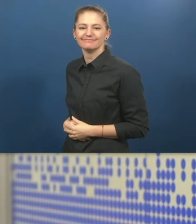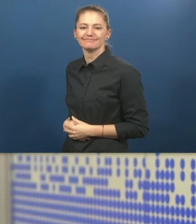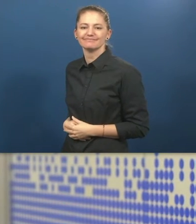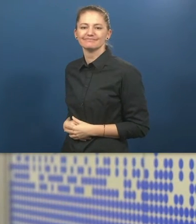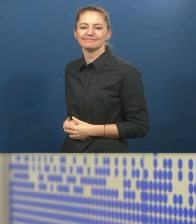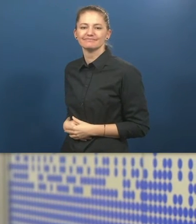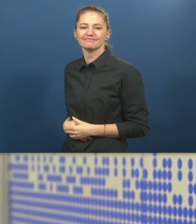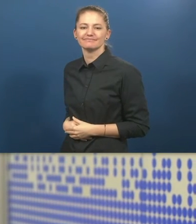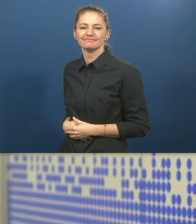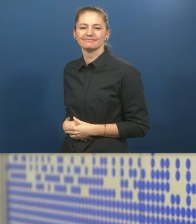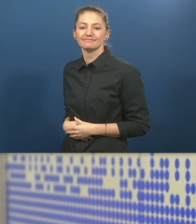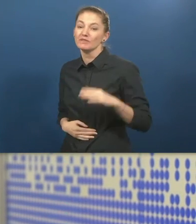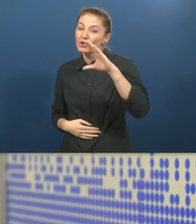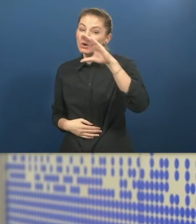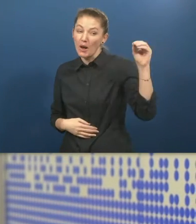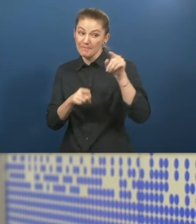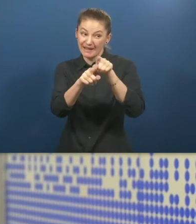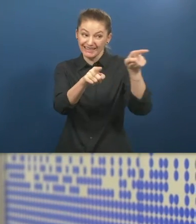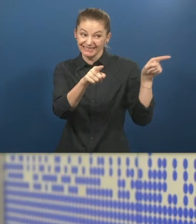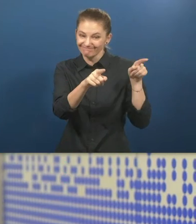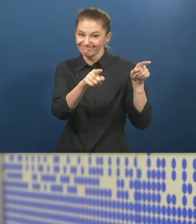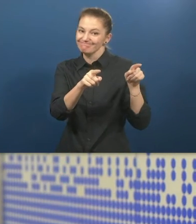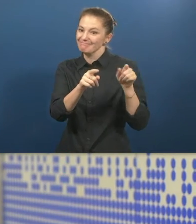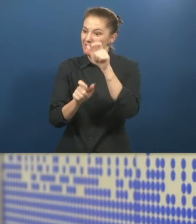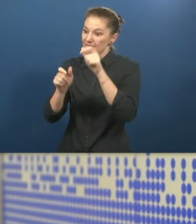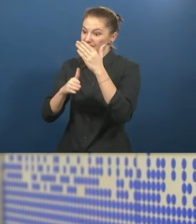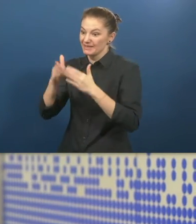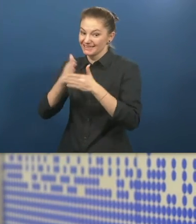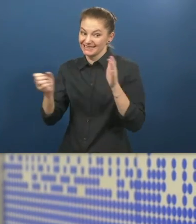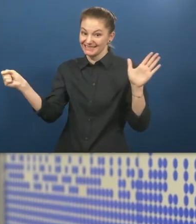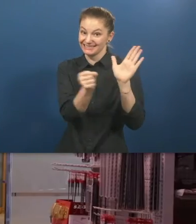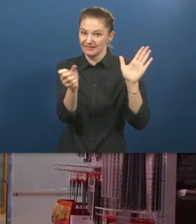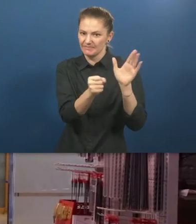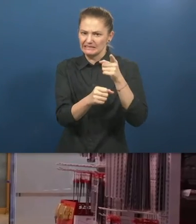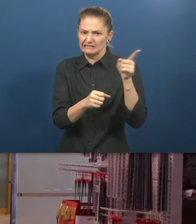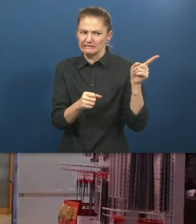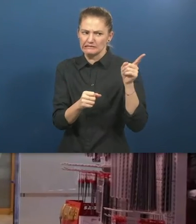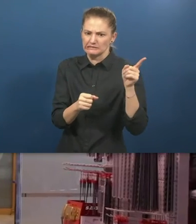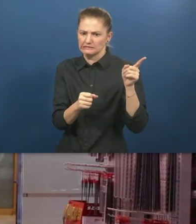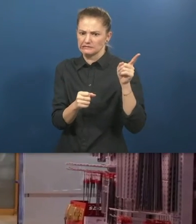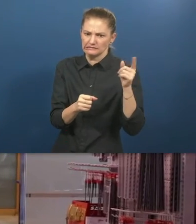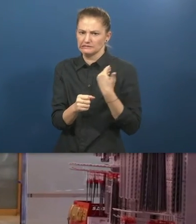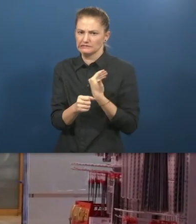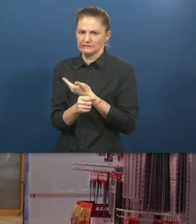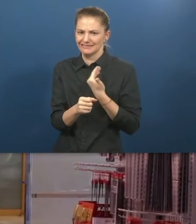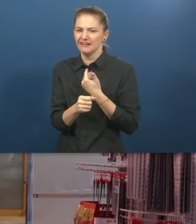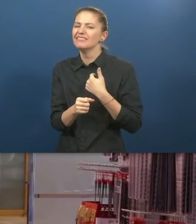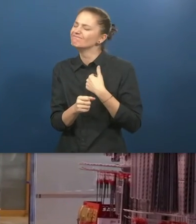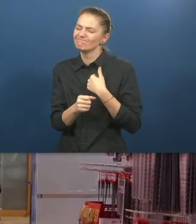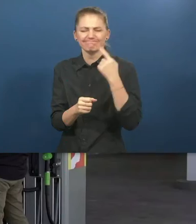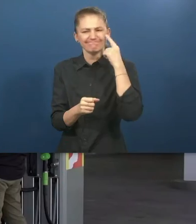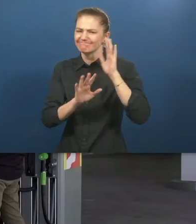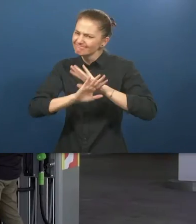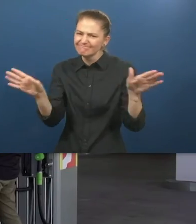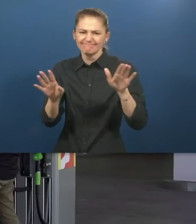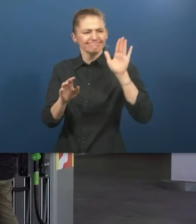I think companies, when they have to contact a person with disabilities, it gives them a little bit of fear. And I, for my part, would say that